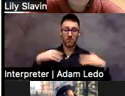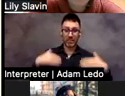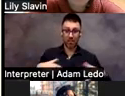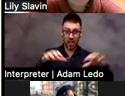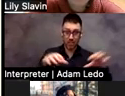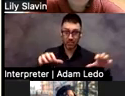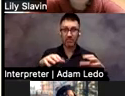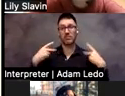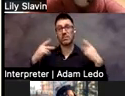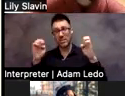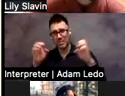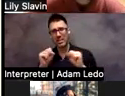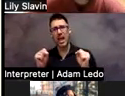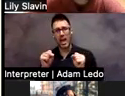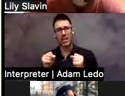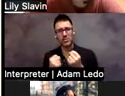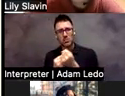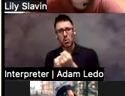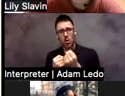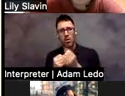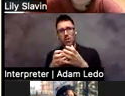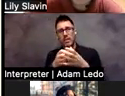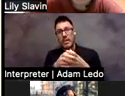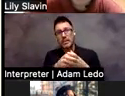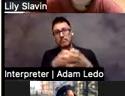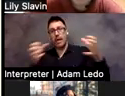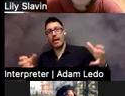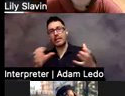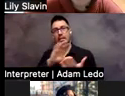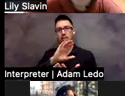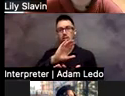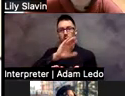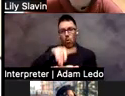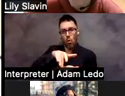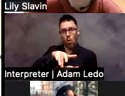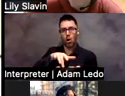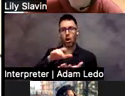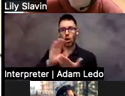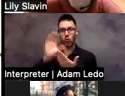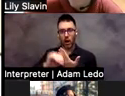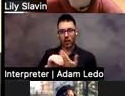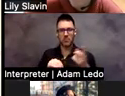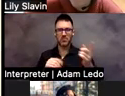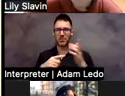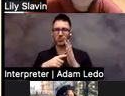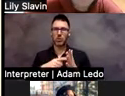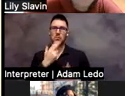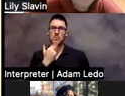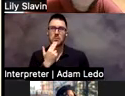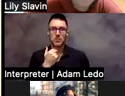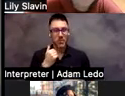curriculum. This one, I just have to show you a minute of this one. This is so cute. This is a kids with charge.